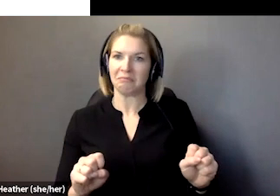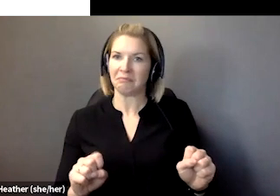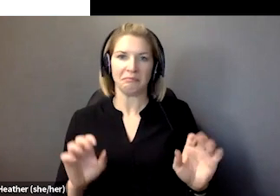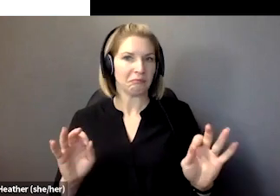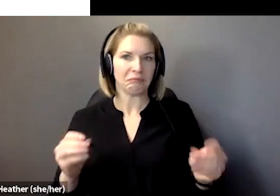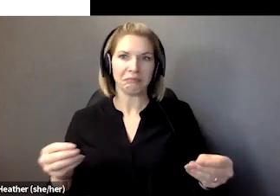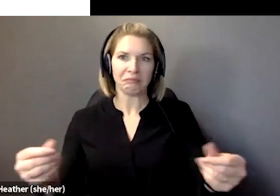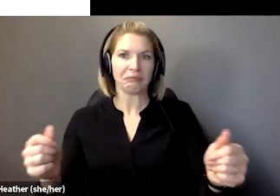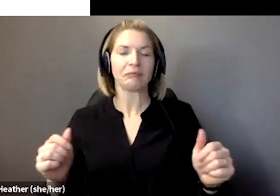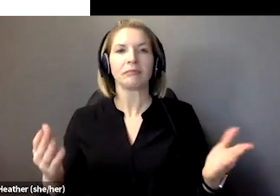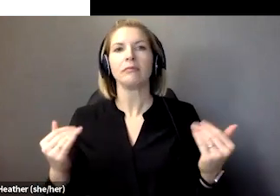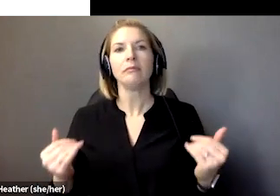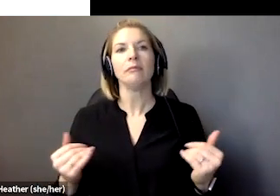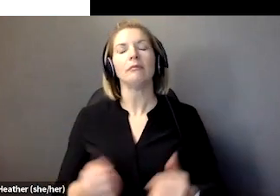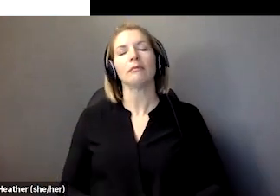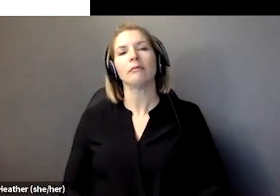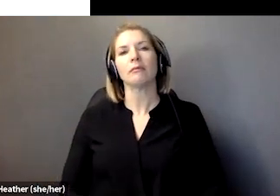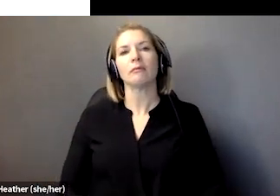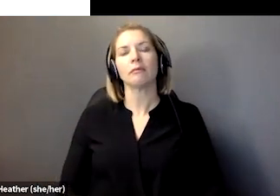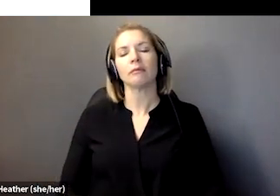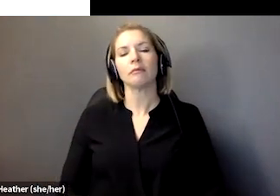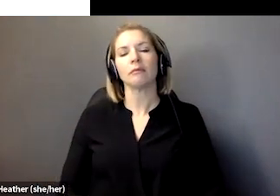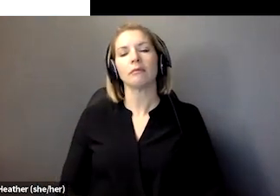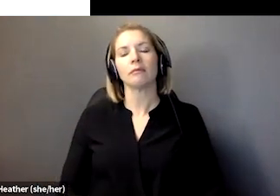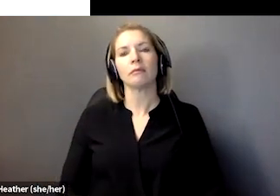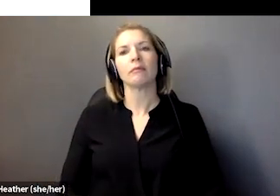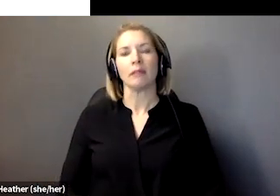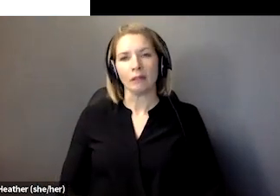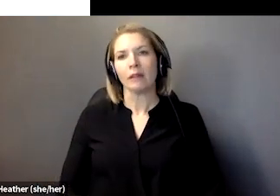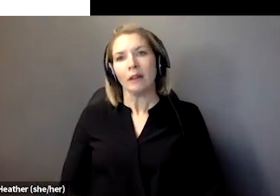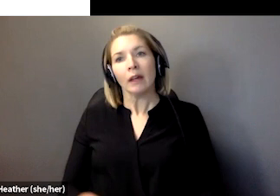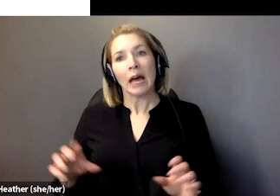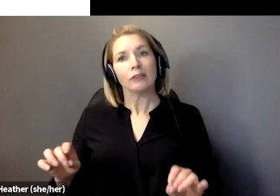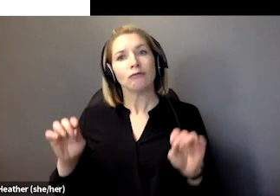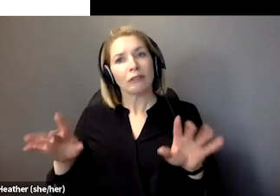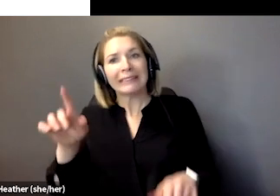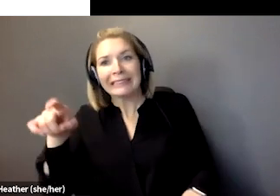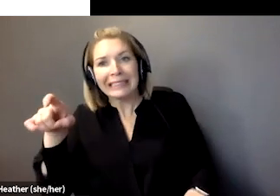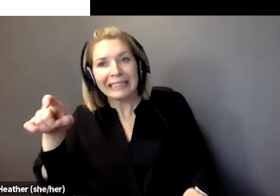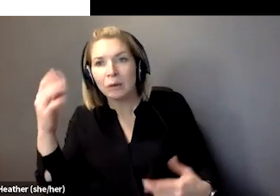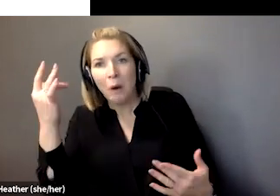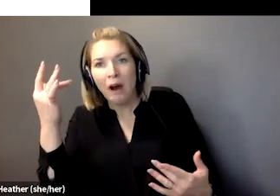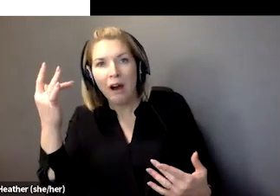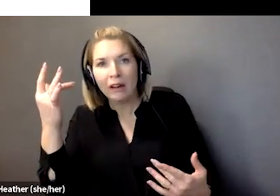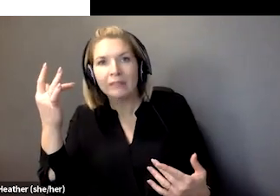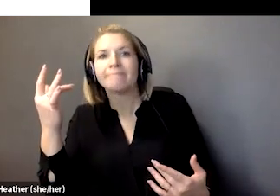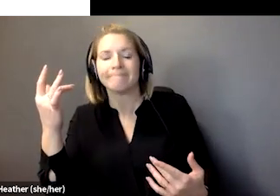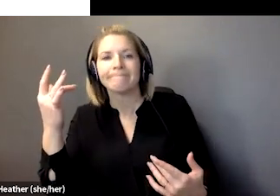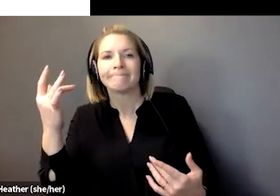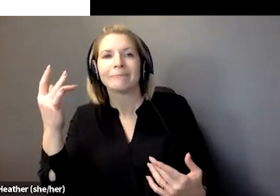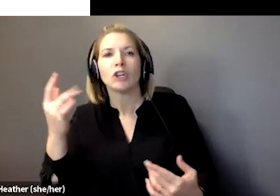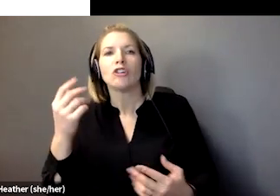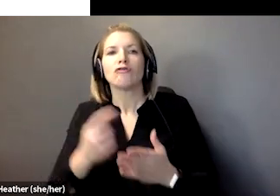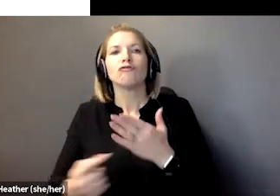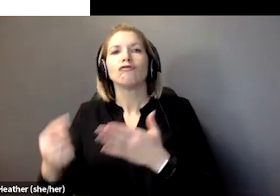The reason we needed an NDIS in Canada was that we recognised through a pension review in